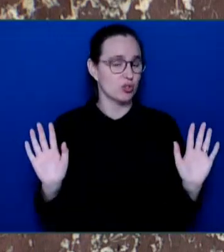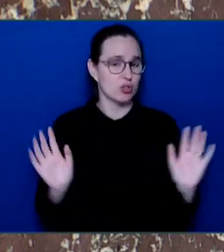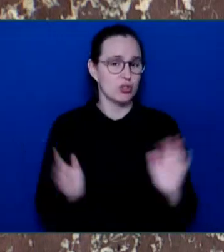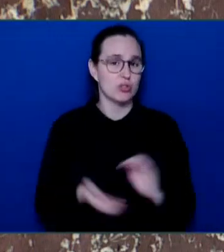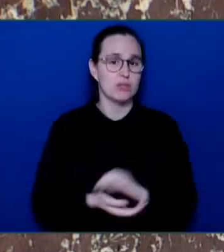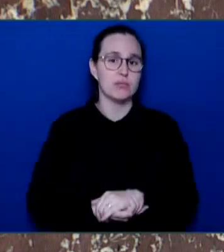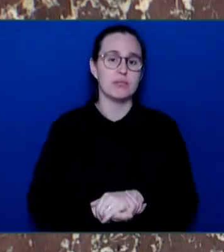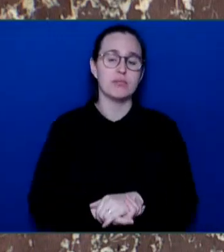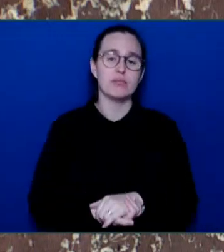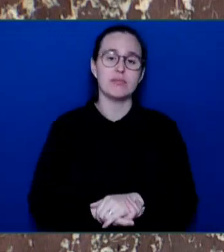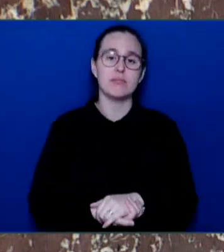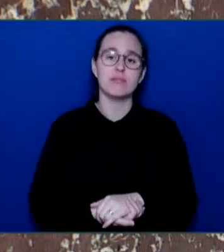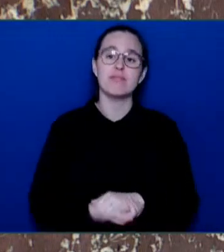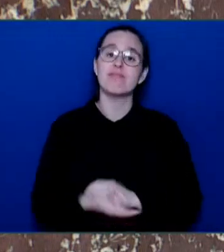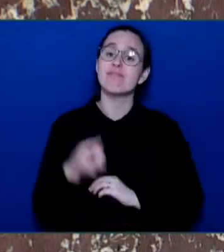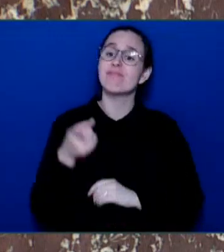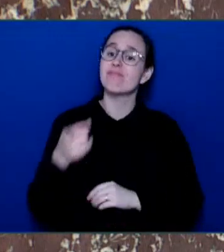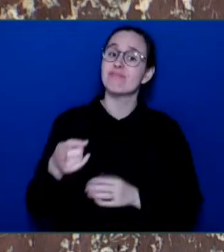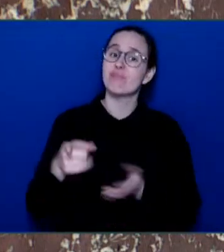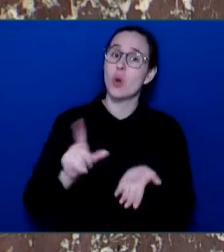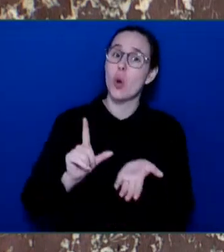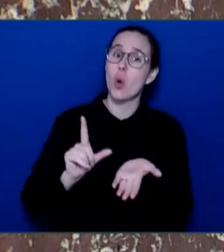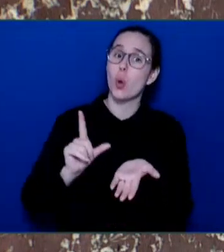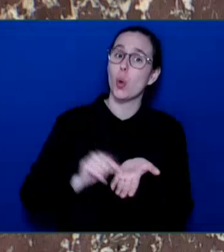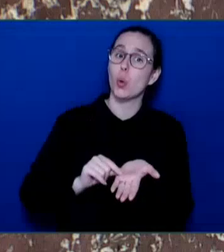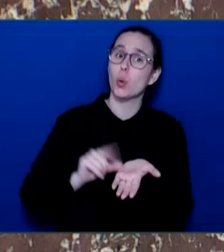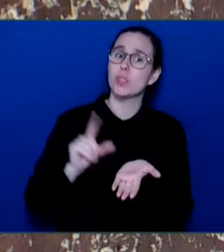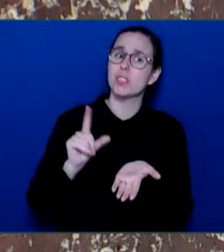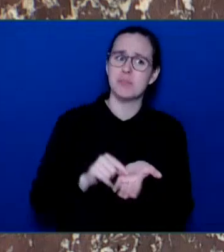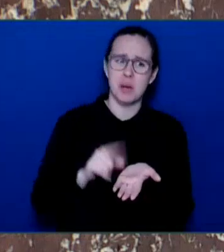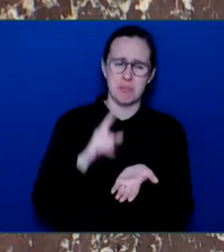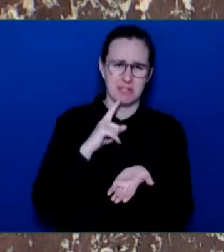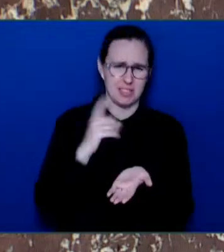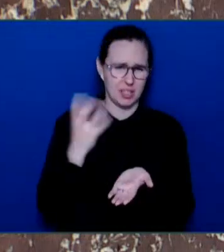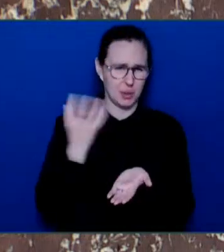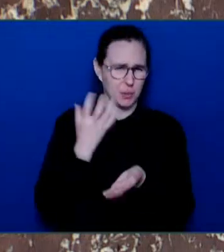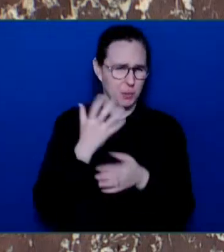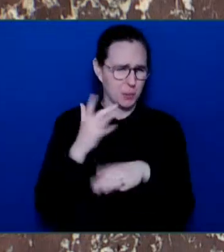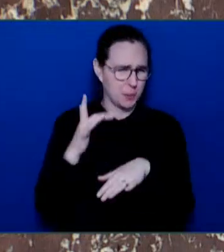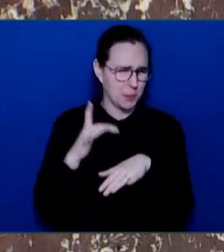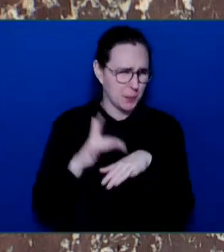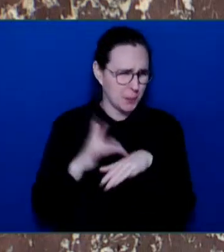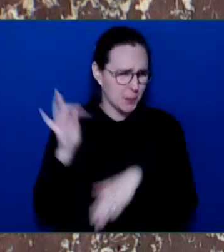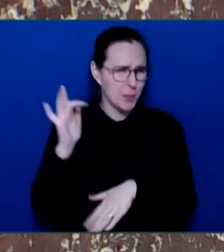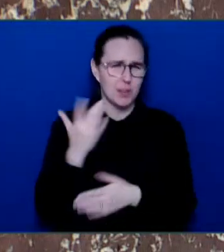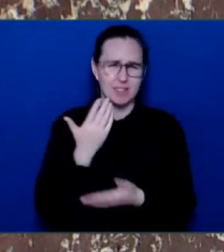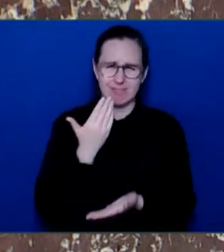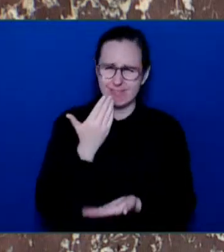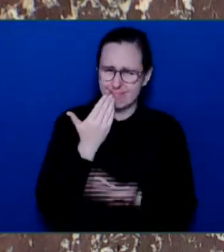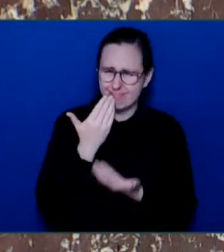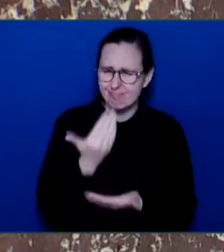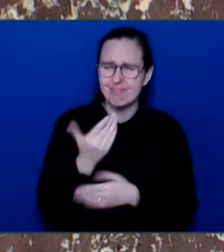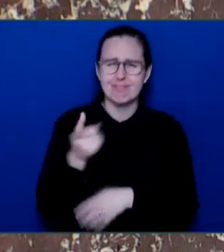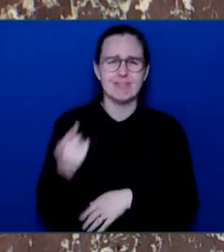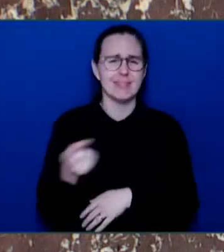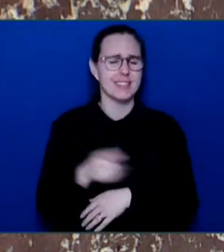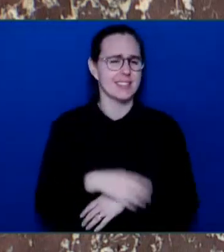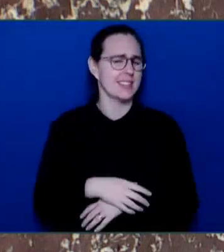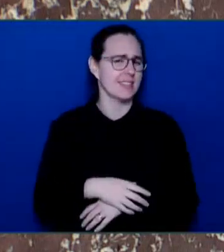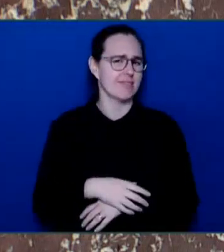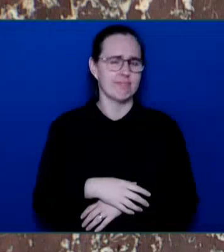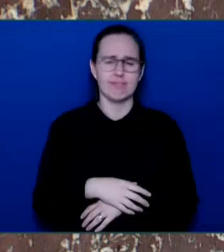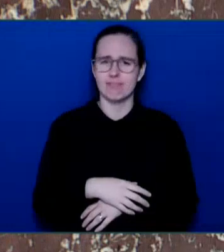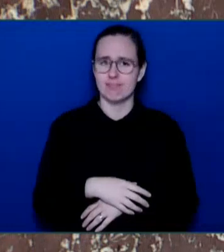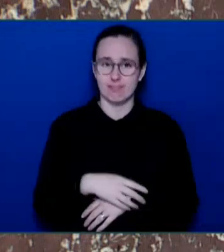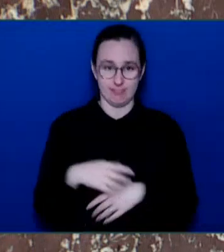years that they were in publication. They were actually in publication in that form as Kamloops this week for the last 35 years. Just